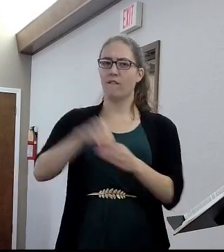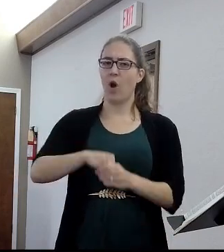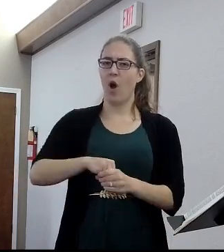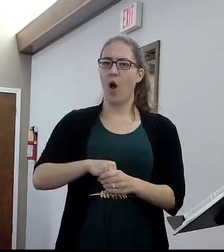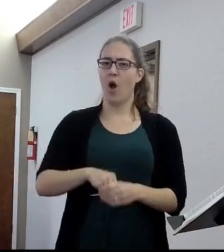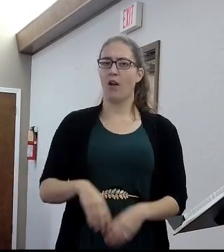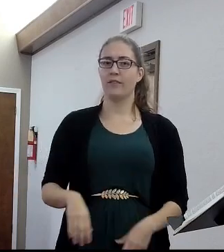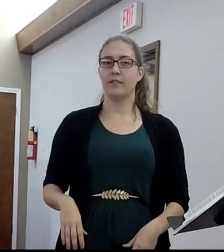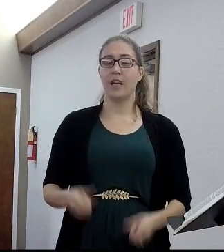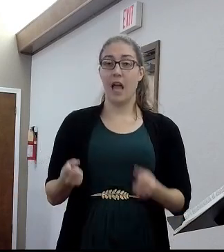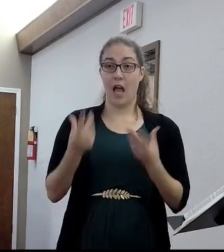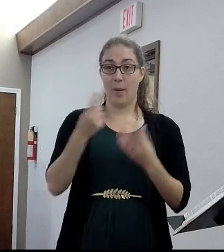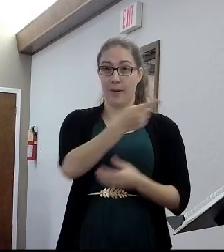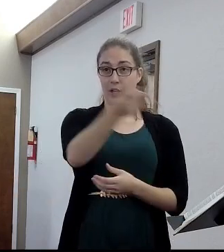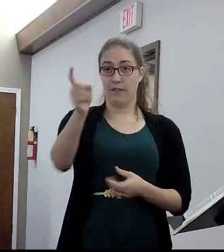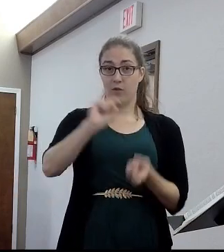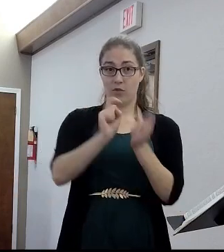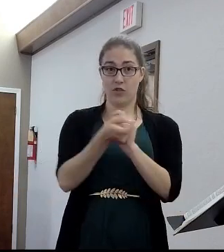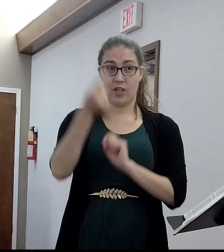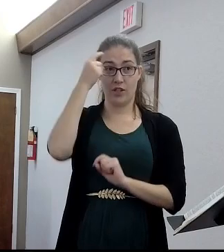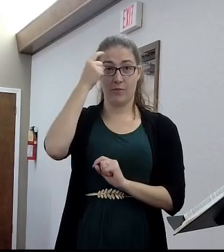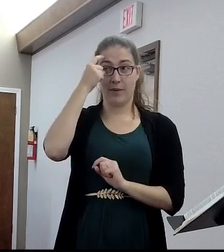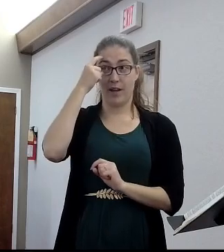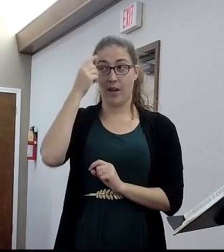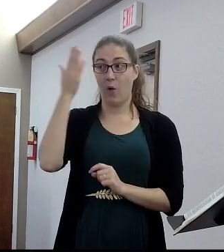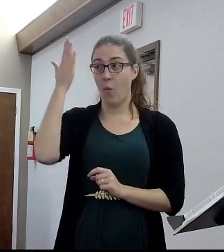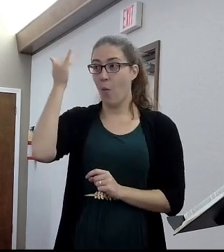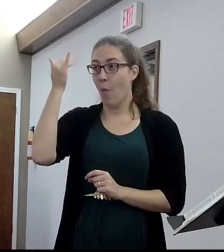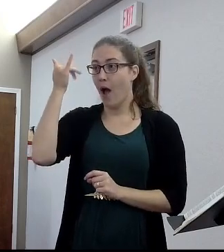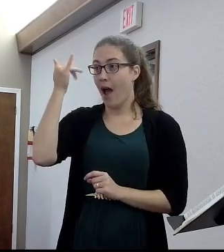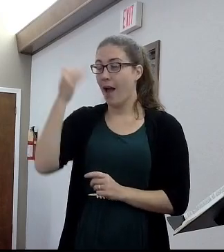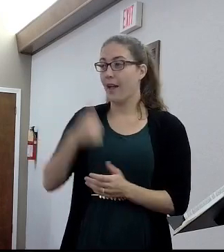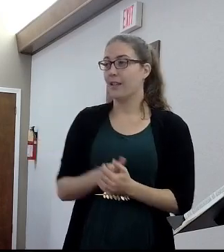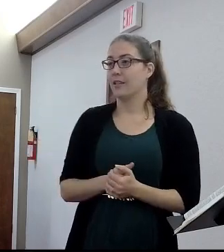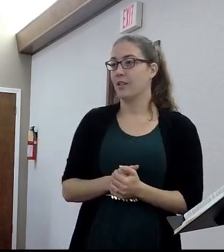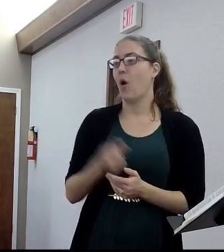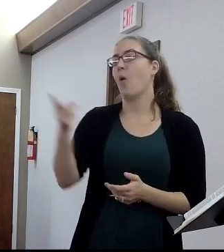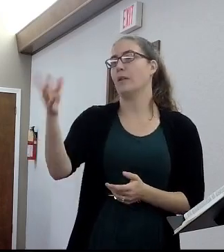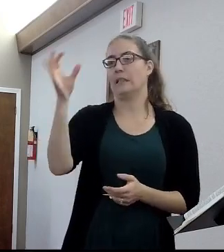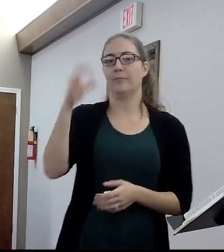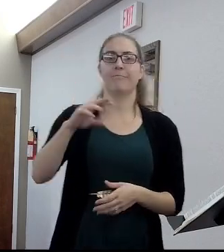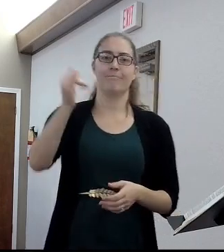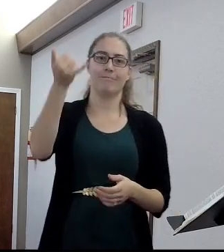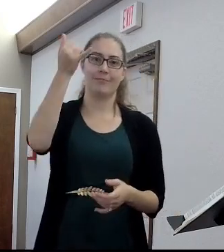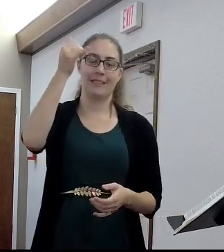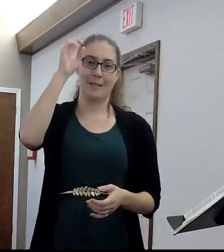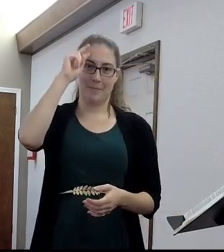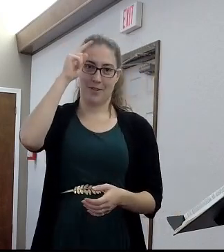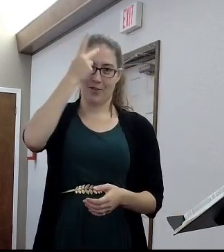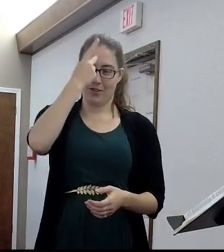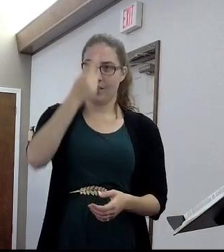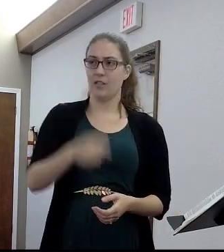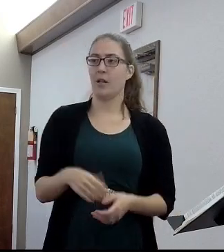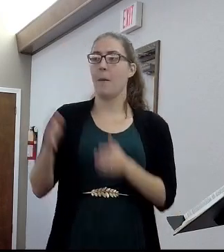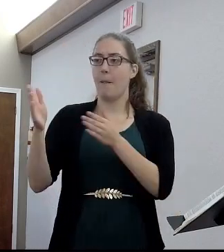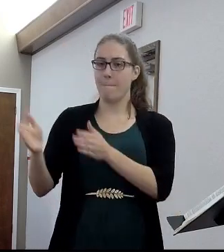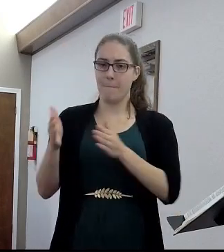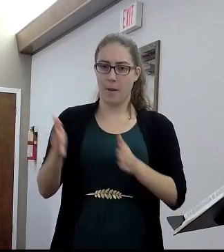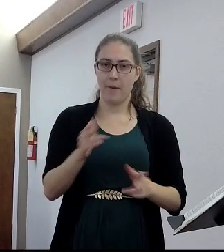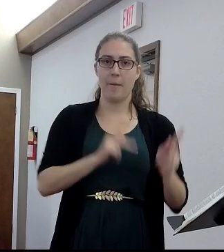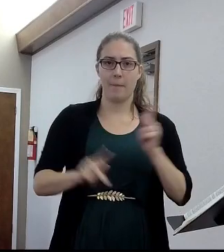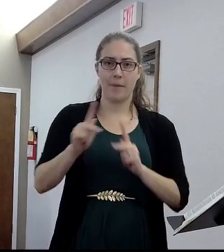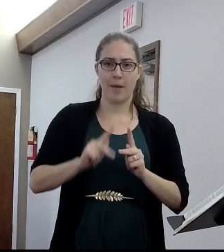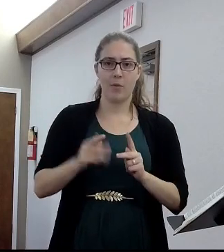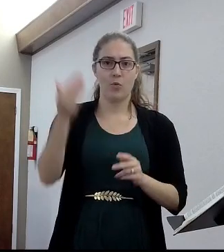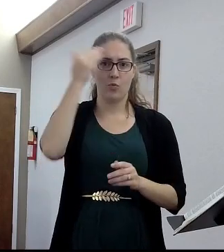changed your mind? They're not that crazy. Yeah. Why? Oh, okay. Preppers. know, the people who put the food back for like 100 years,